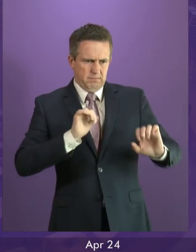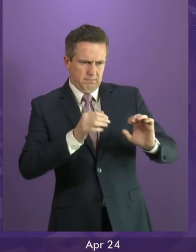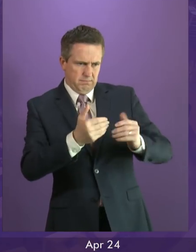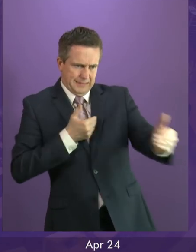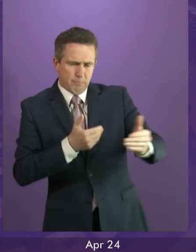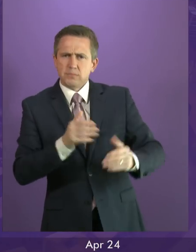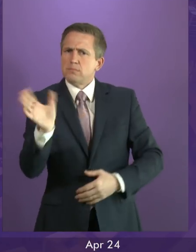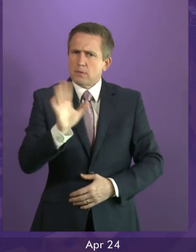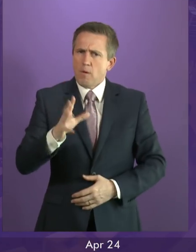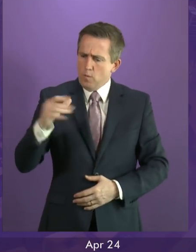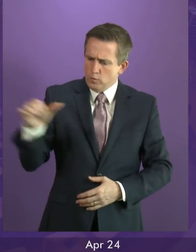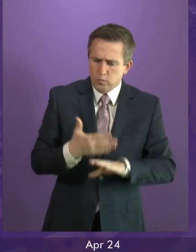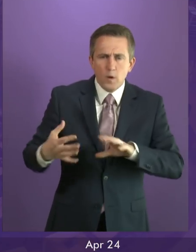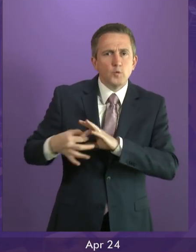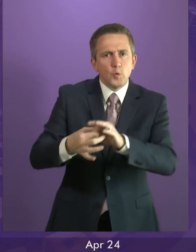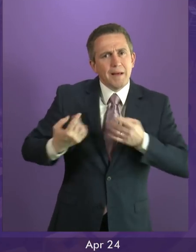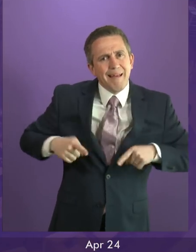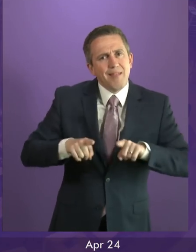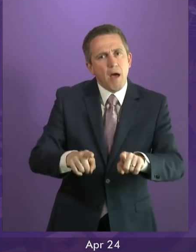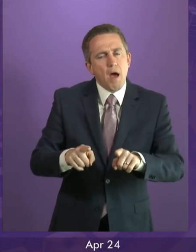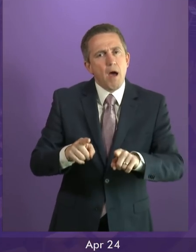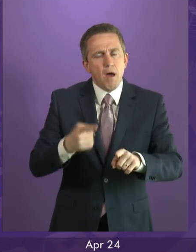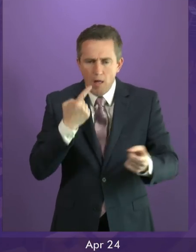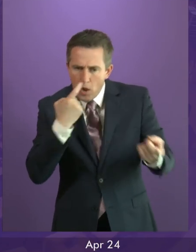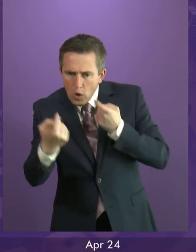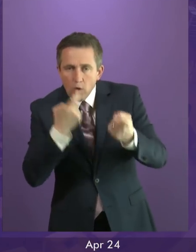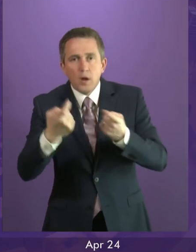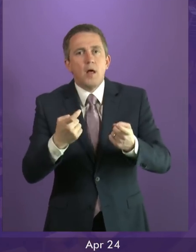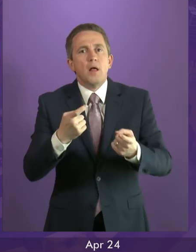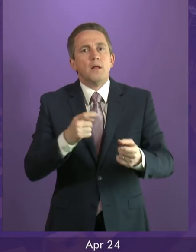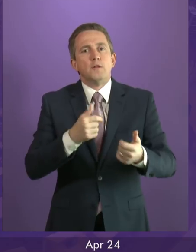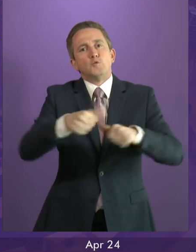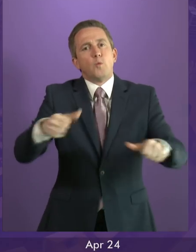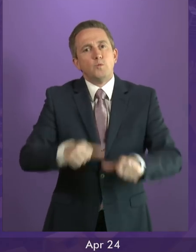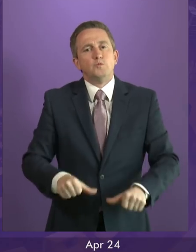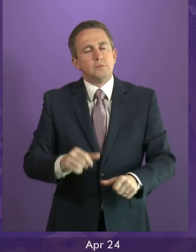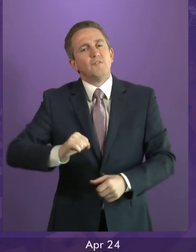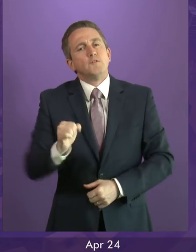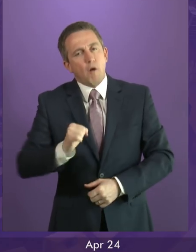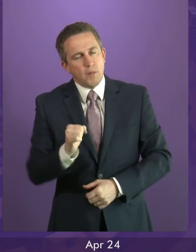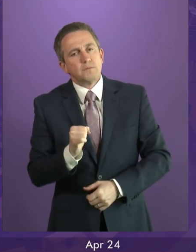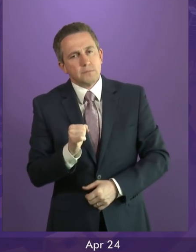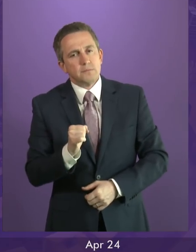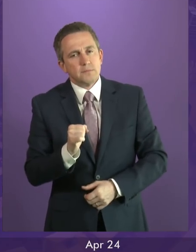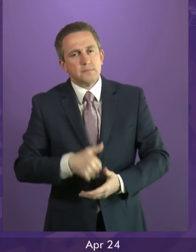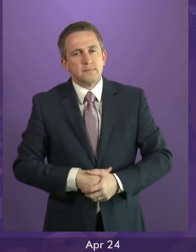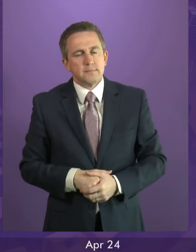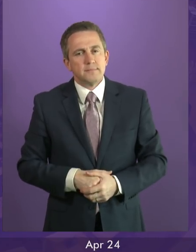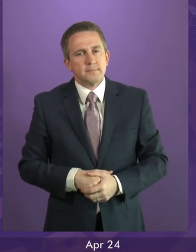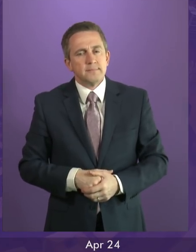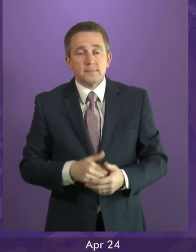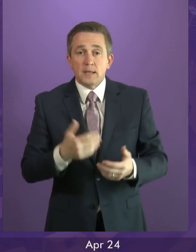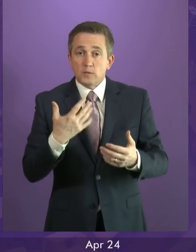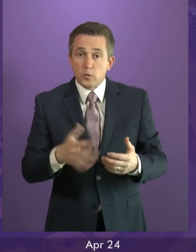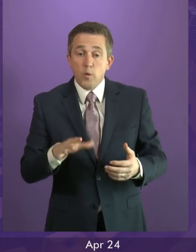openly the challenges Scotland faces and what solutions might help us to address them. If serious and substantial